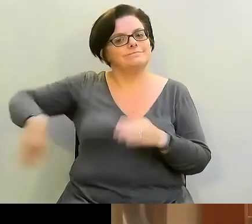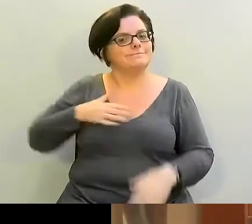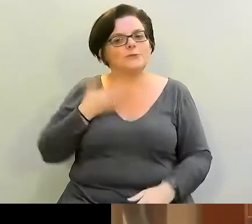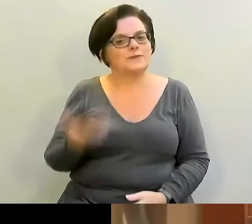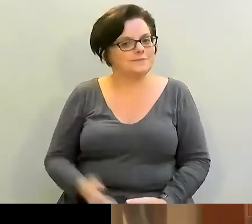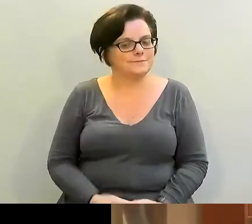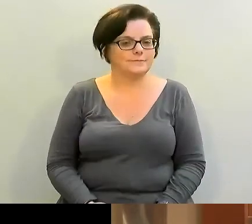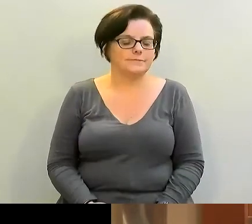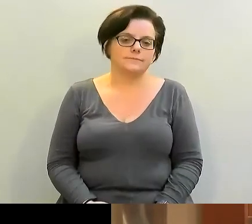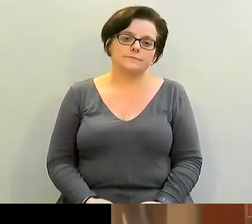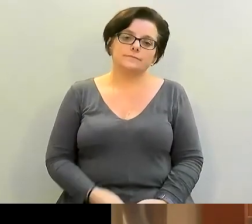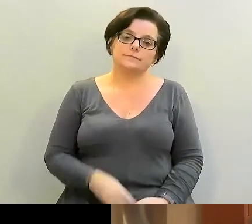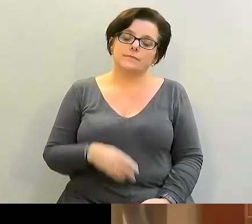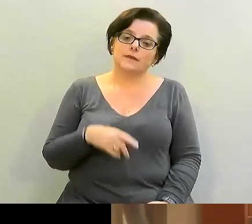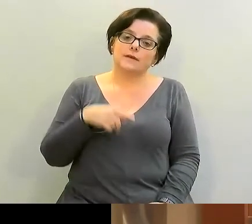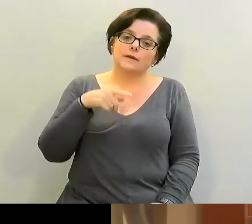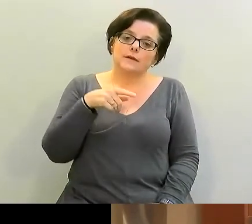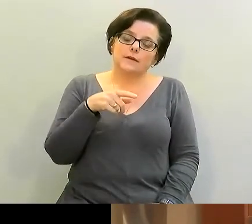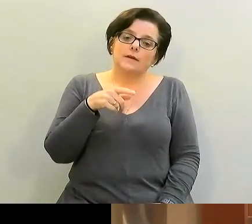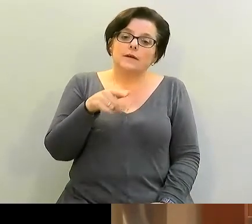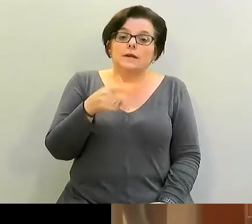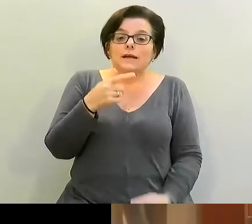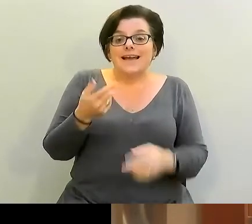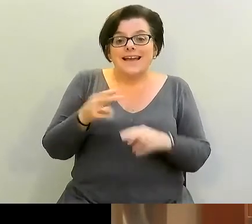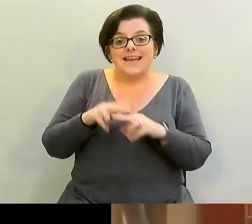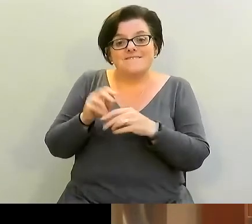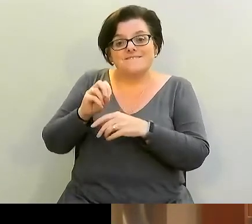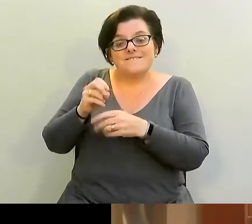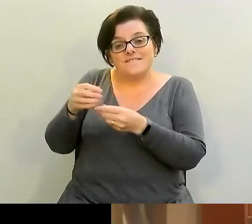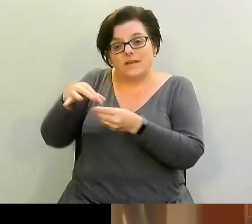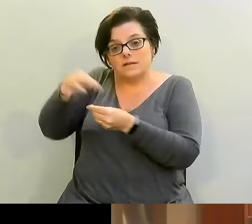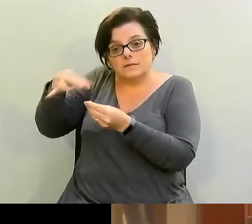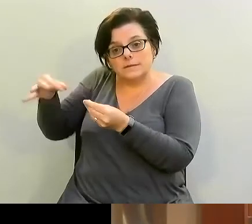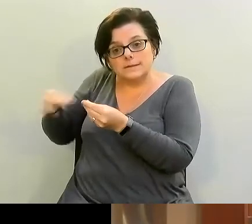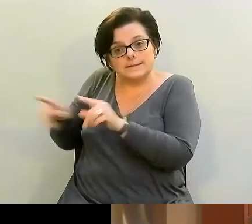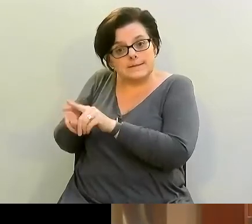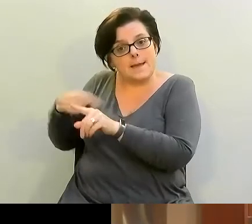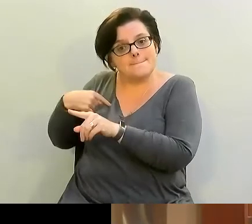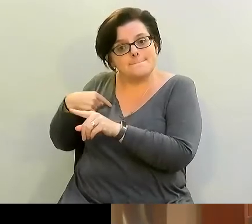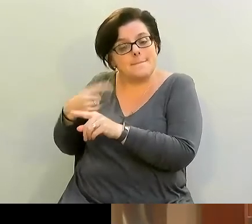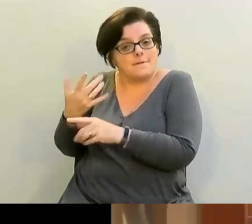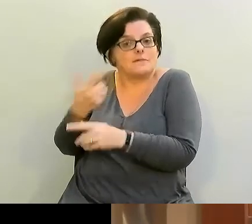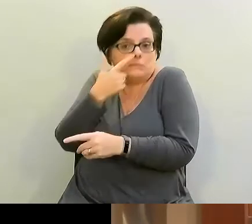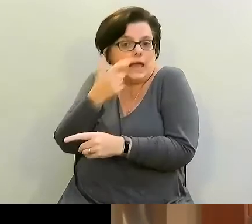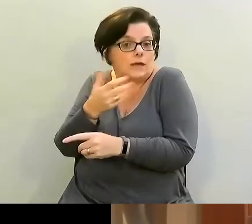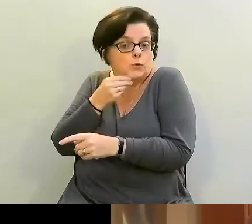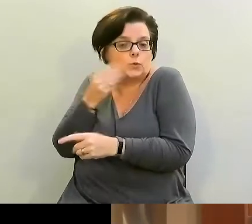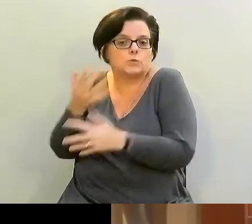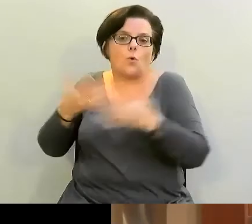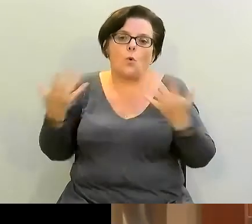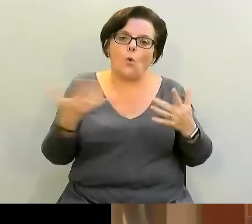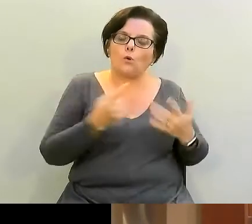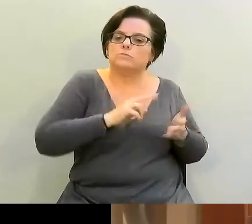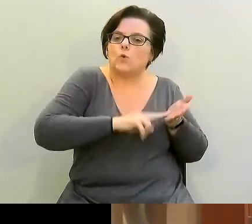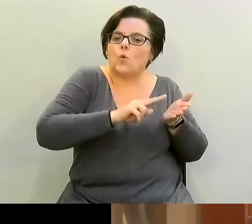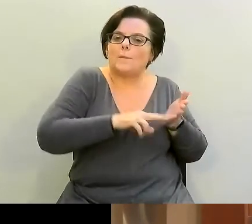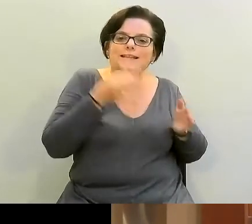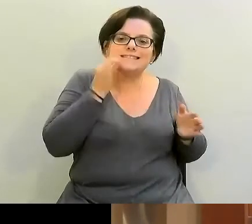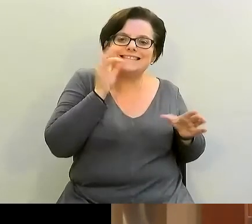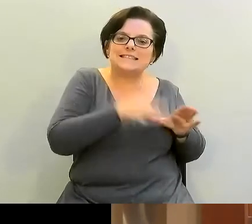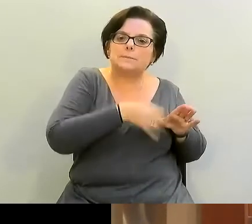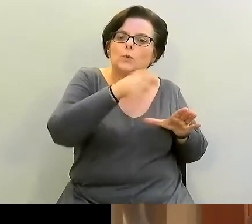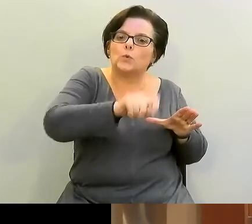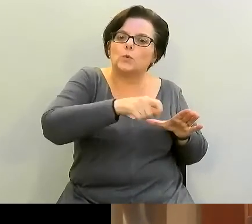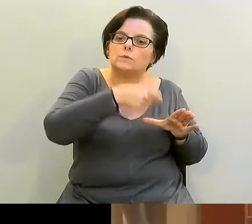and if you don't feel free to use a teaspoon. Like I said with savory cooking you know we can save the dish just by